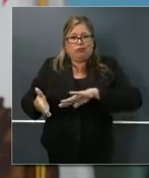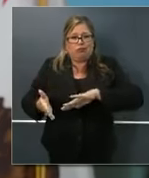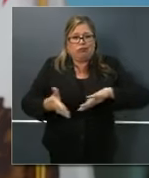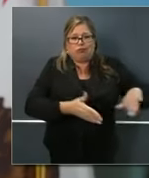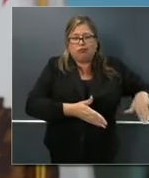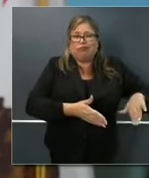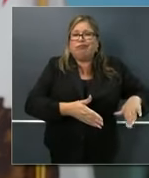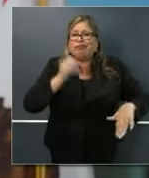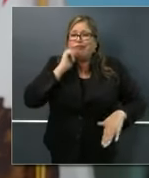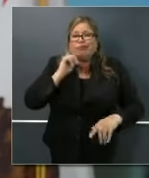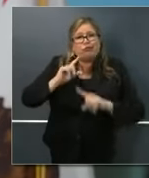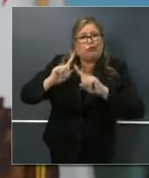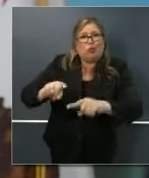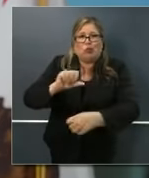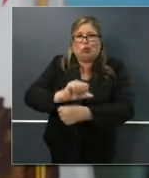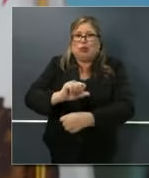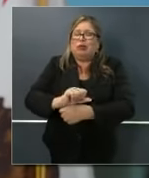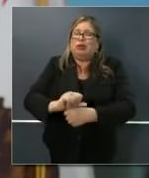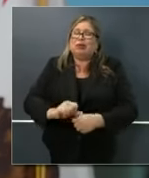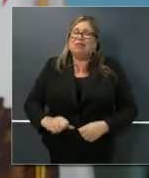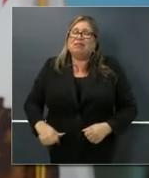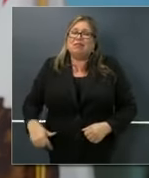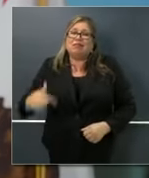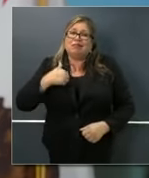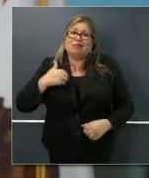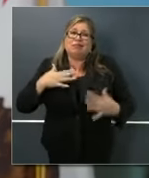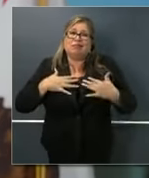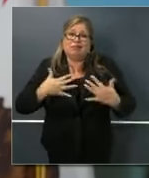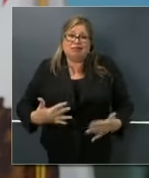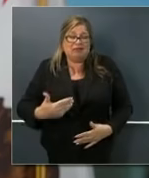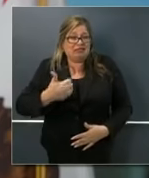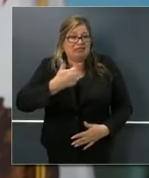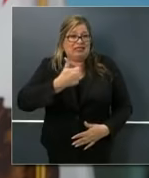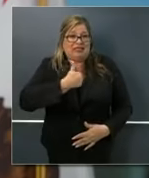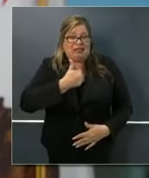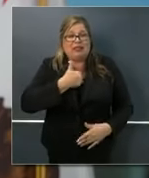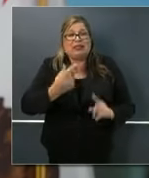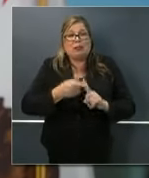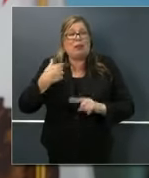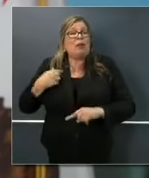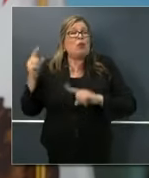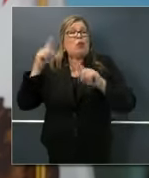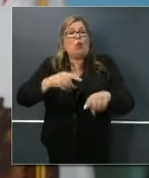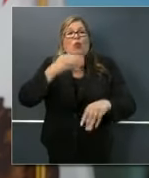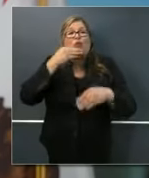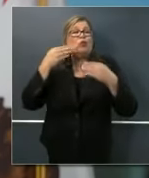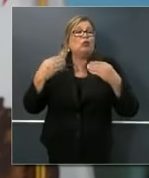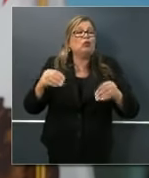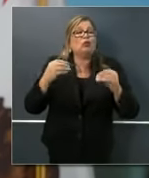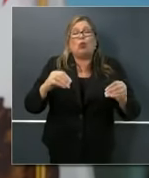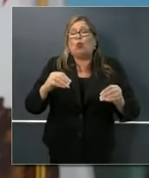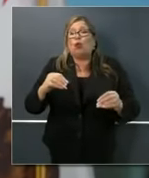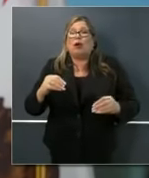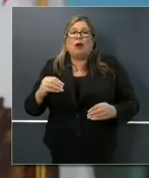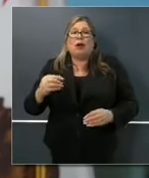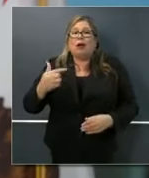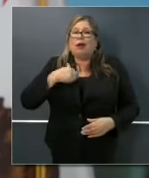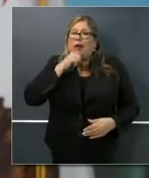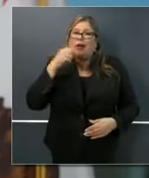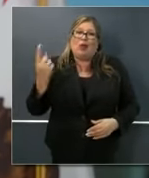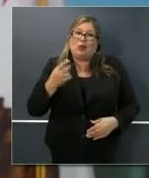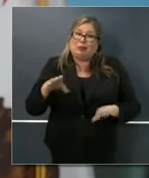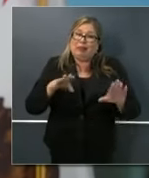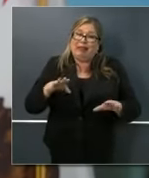every single day. I'll confess, myself included, sometimes we go to a grocery store, we're not always our best selves